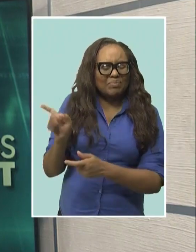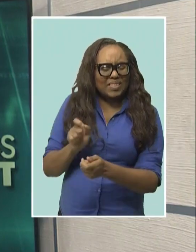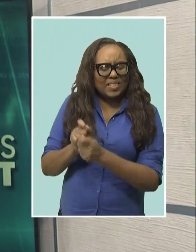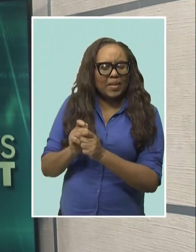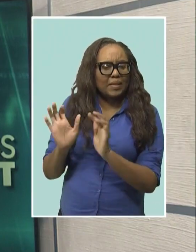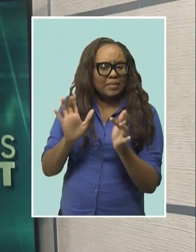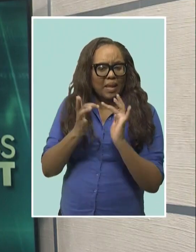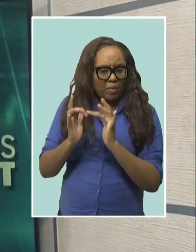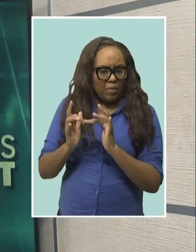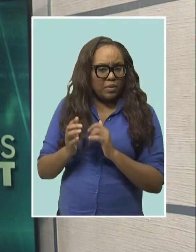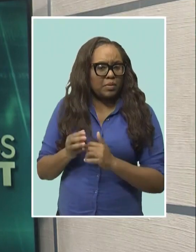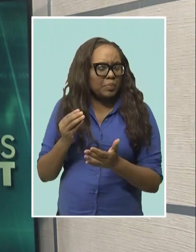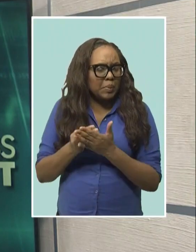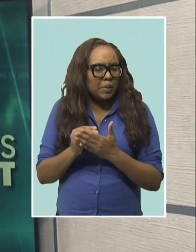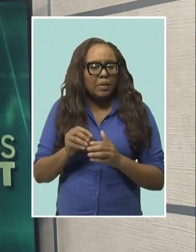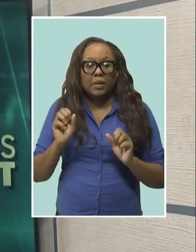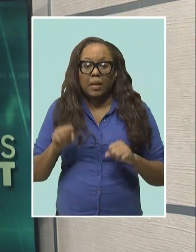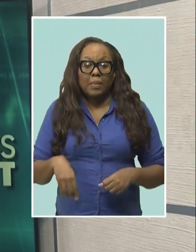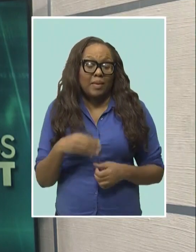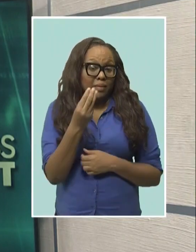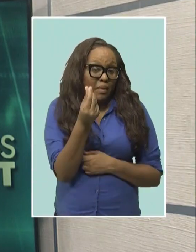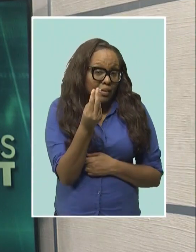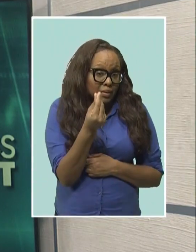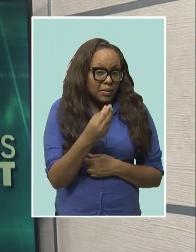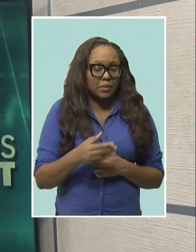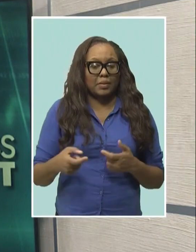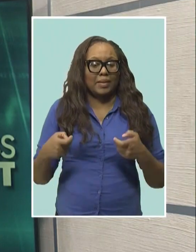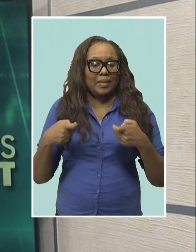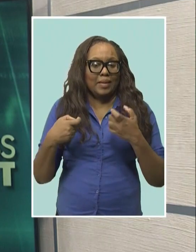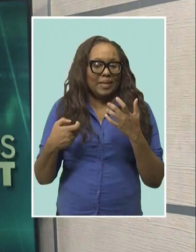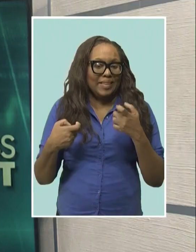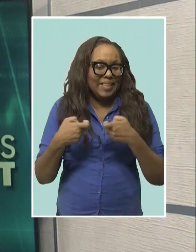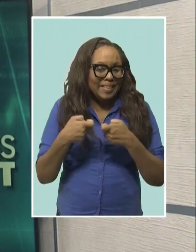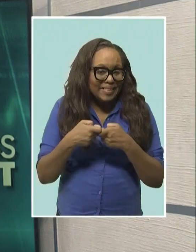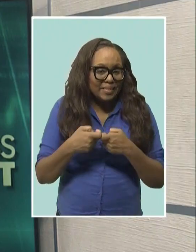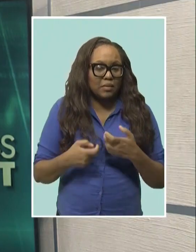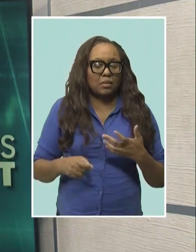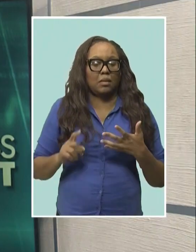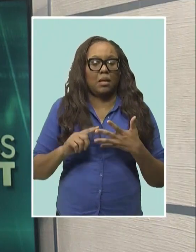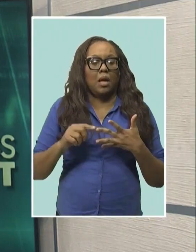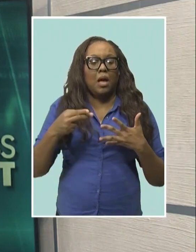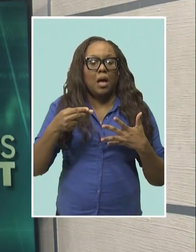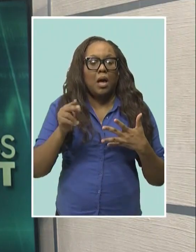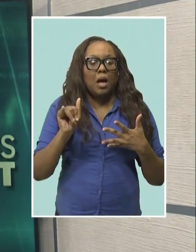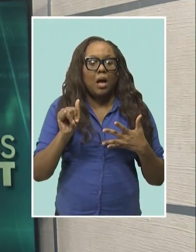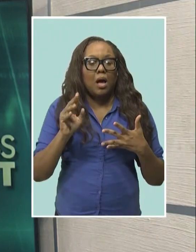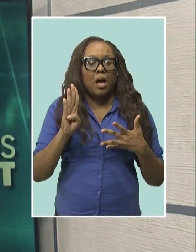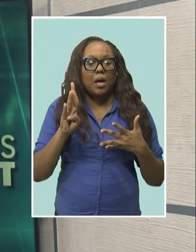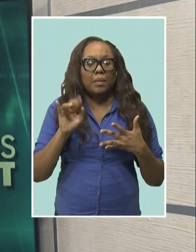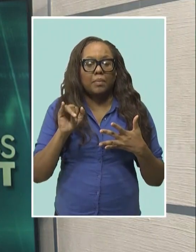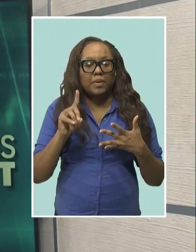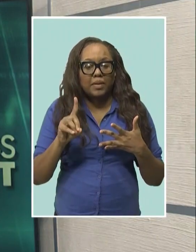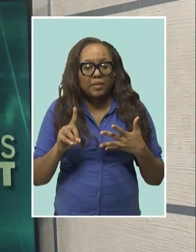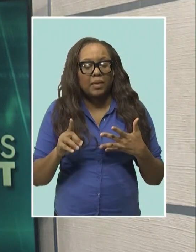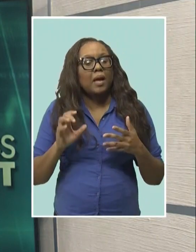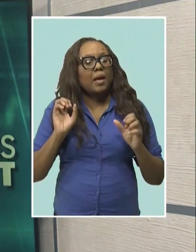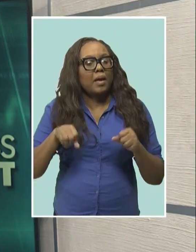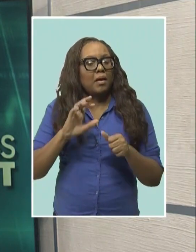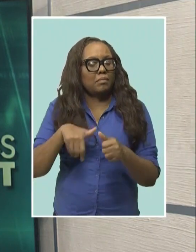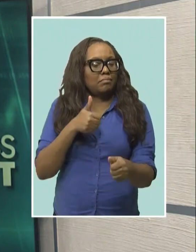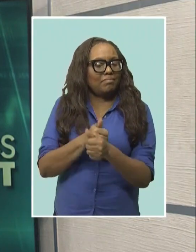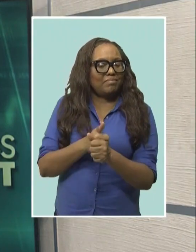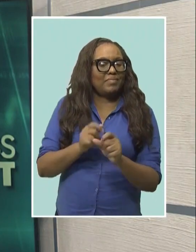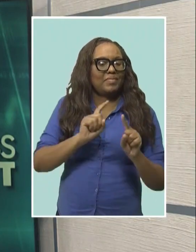can take various forms, including cash, digital, or hybrid mediums, and can be backed by different